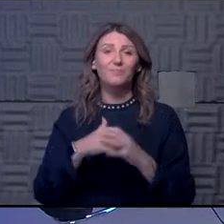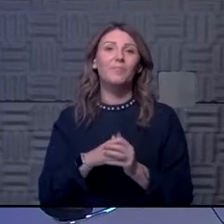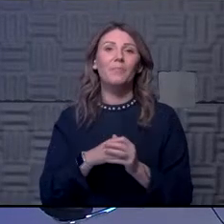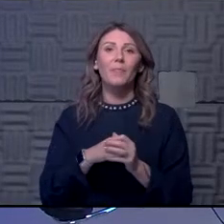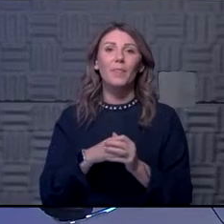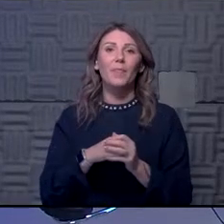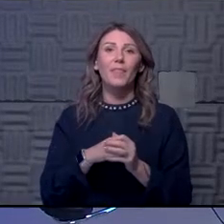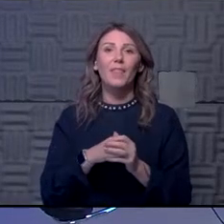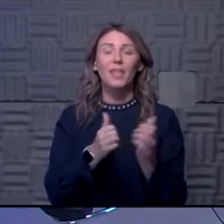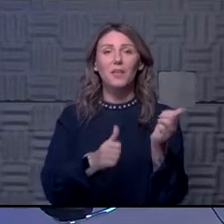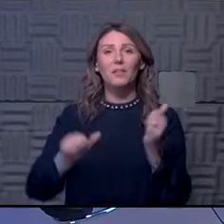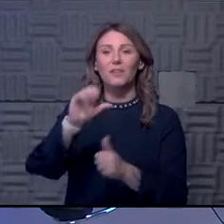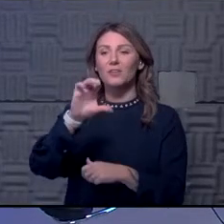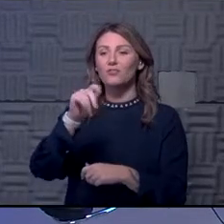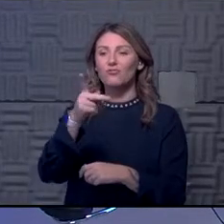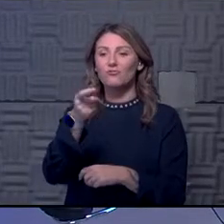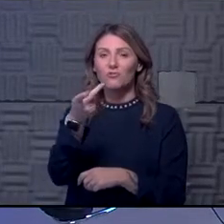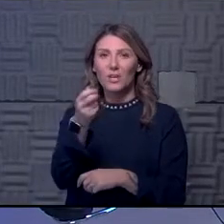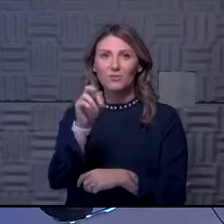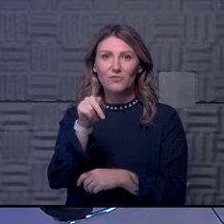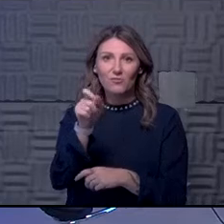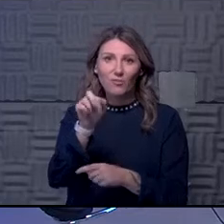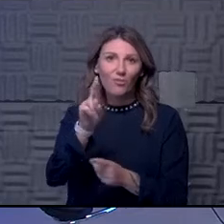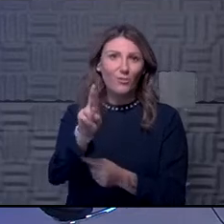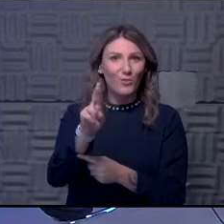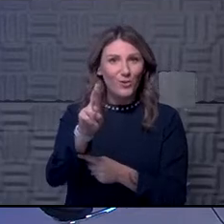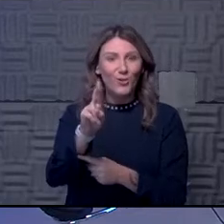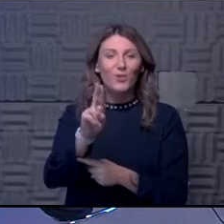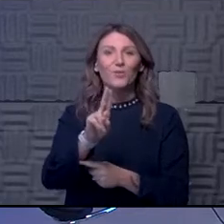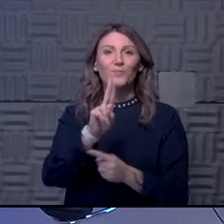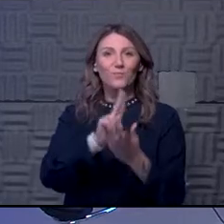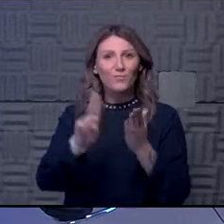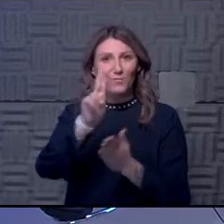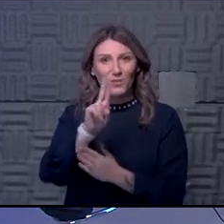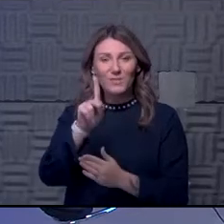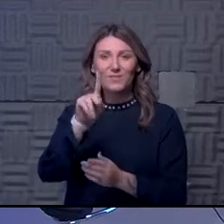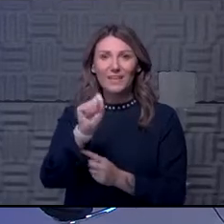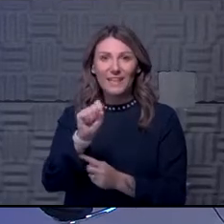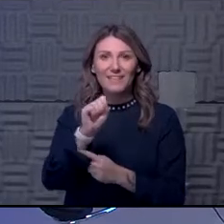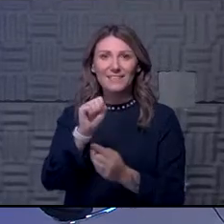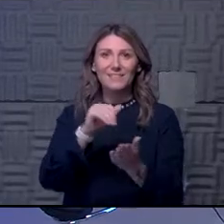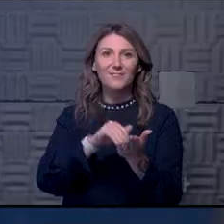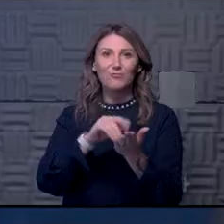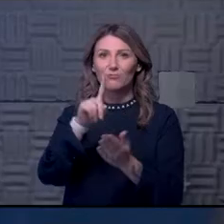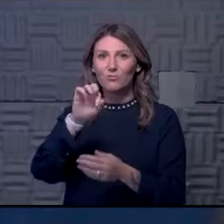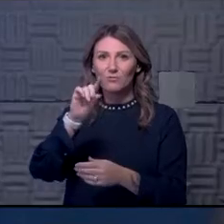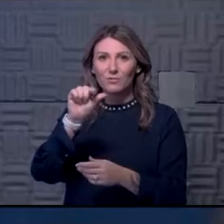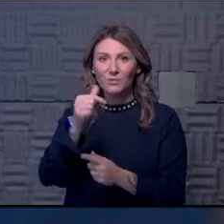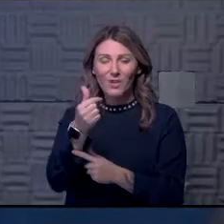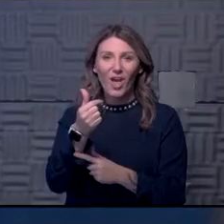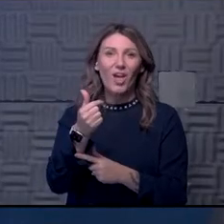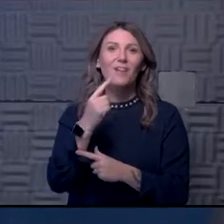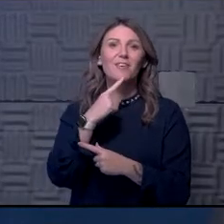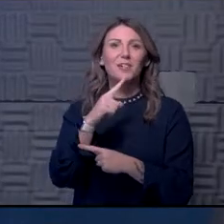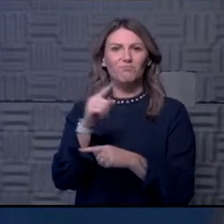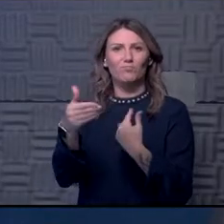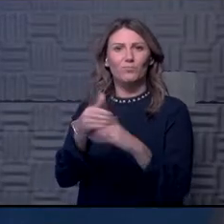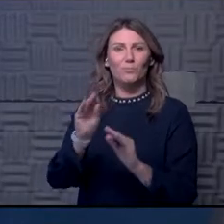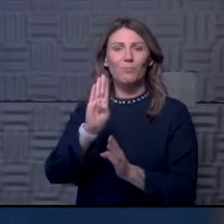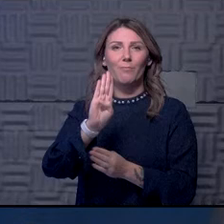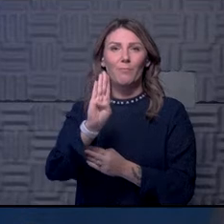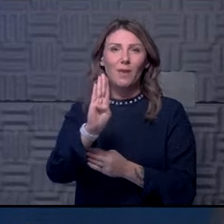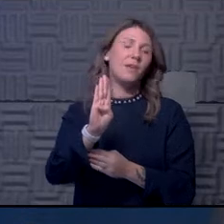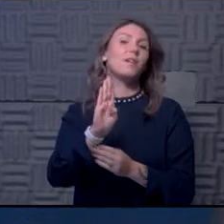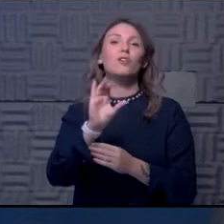Chancellor of the University of Kansas, Dr. Doug Girard. In Studio B we have Chris Wilson, our System Vice President